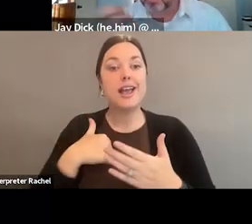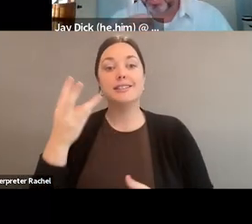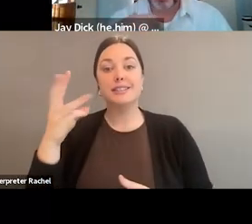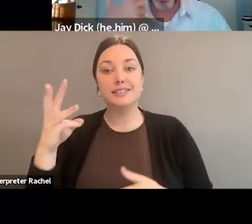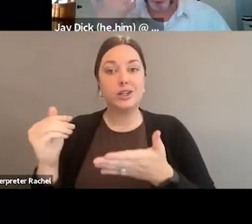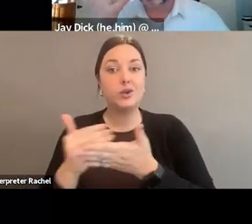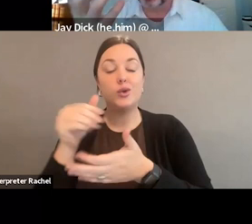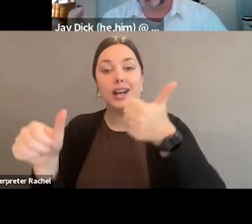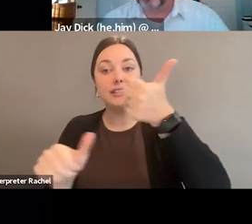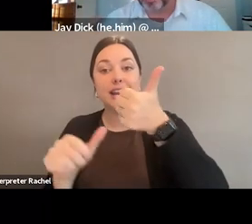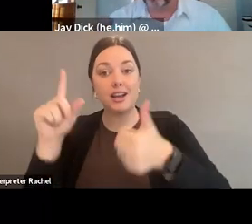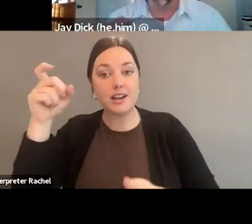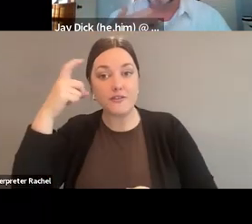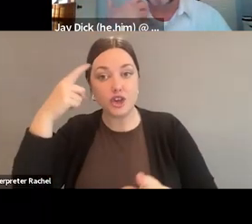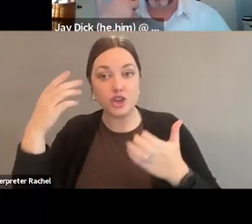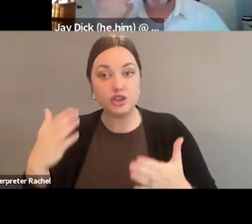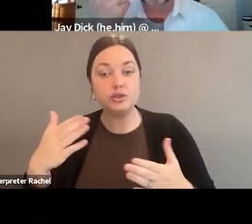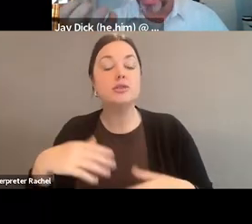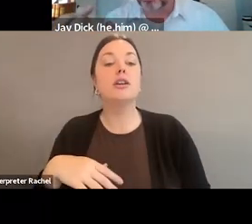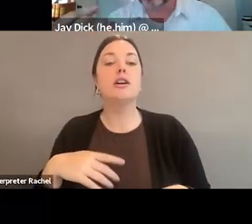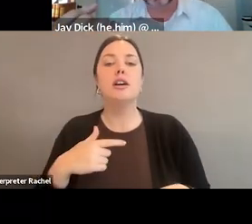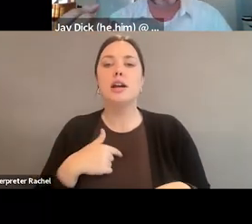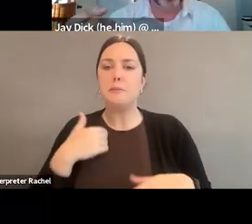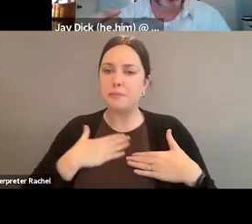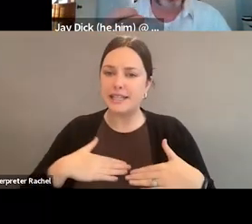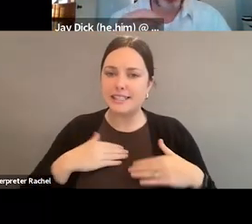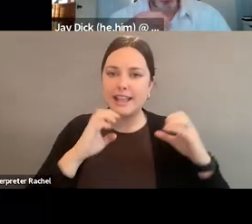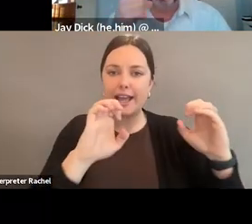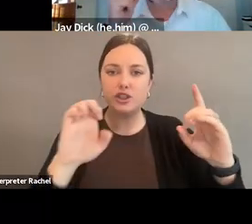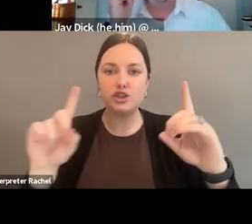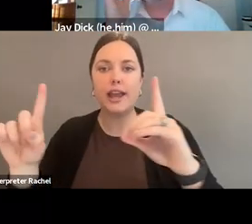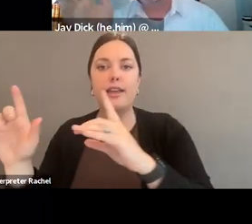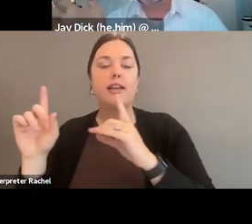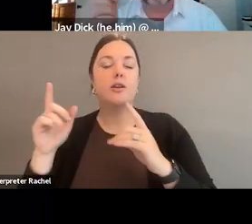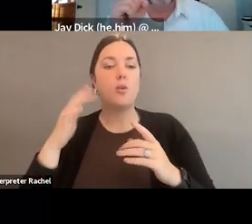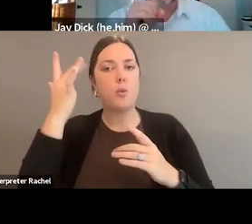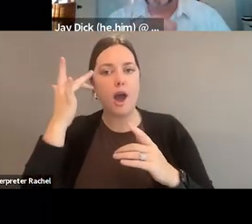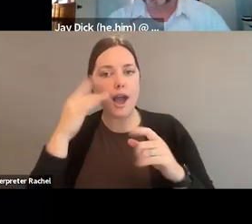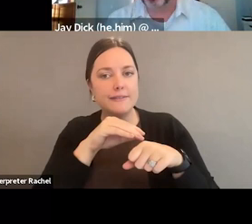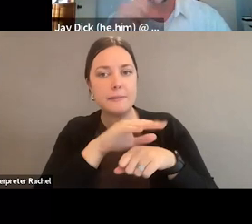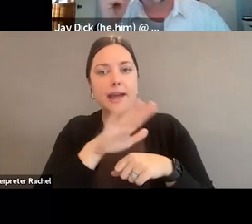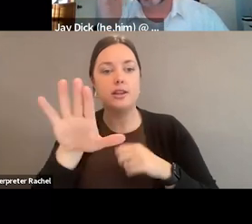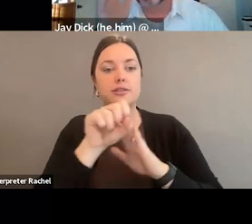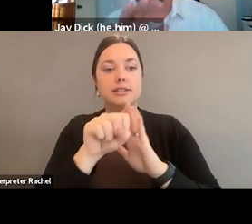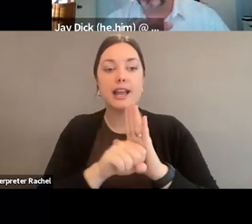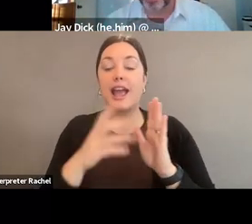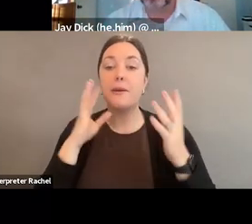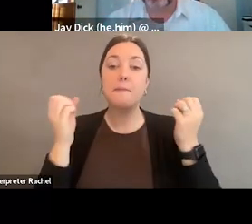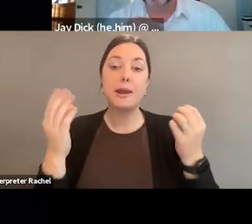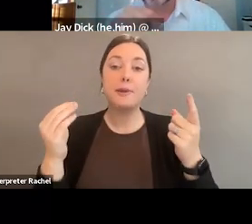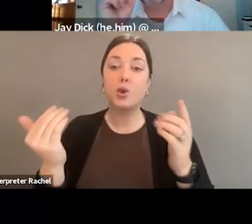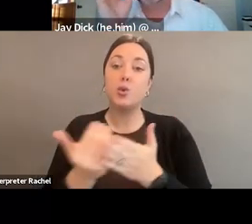We get to know them, educate them about why the arts matter to their states. And then, we have multiple new committee chairs. you know,